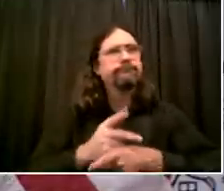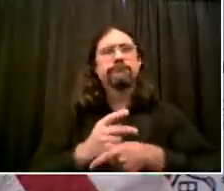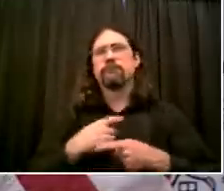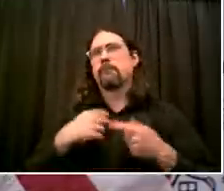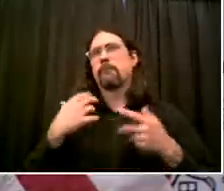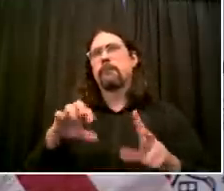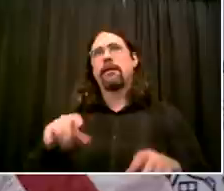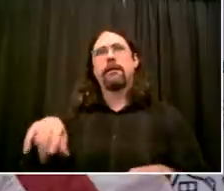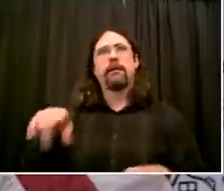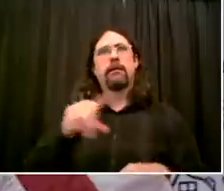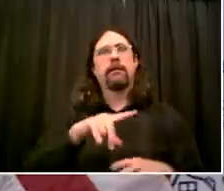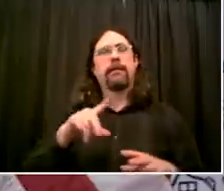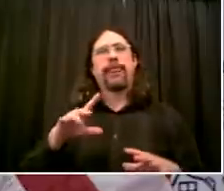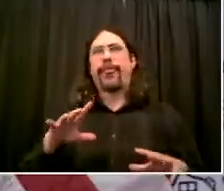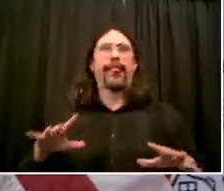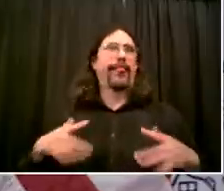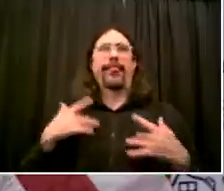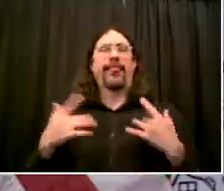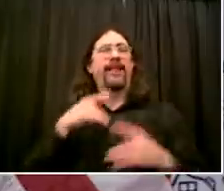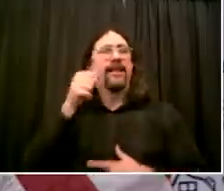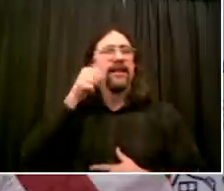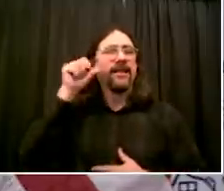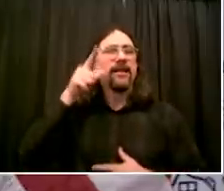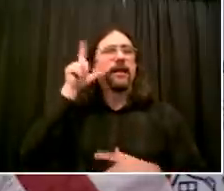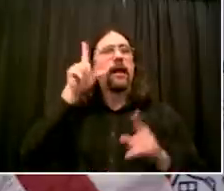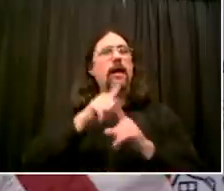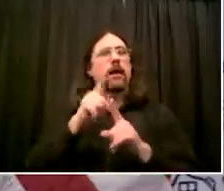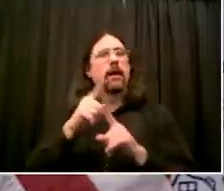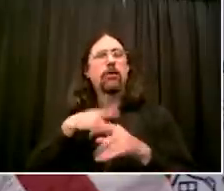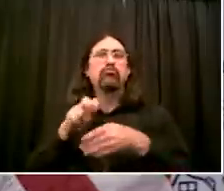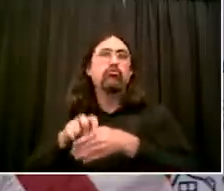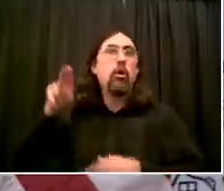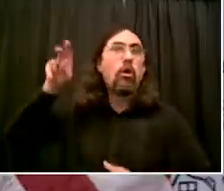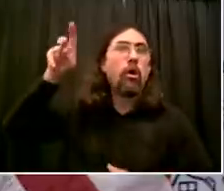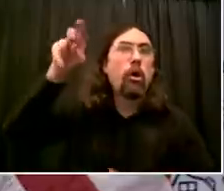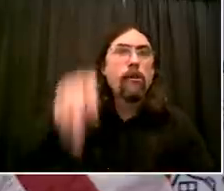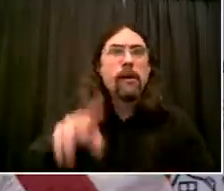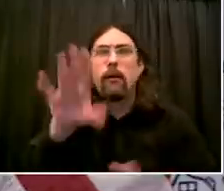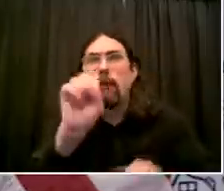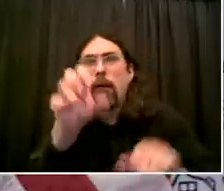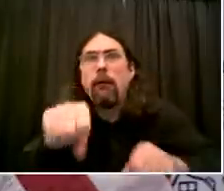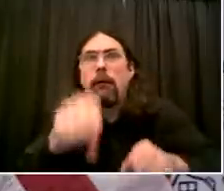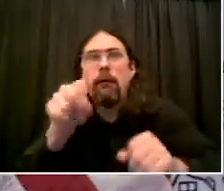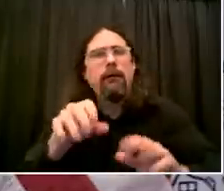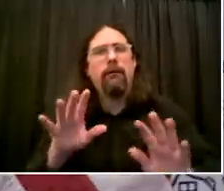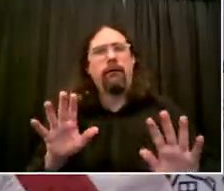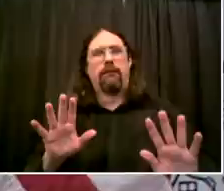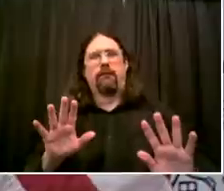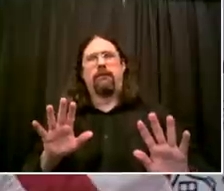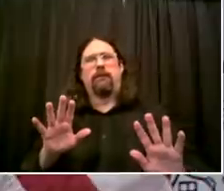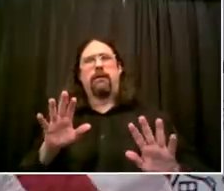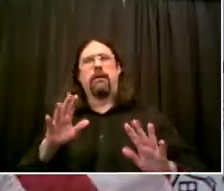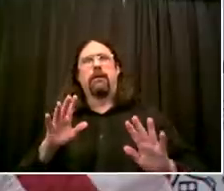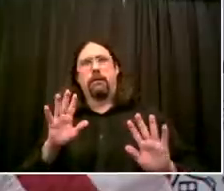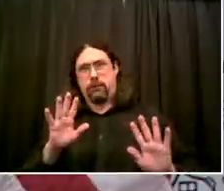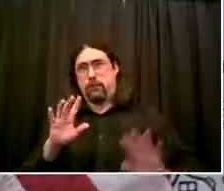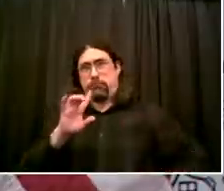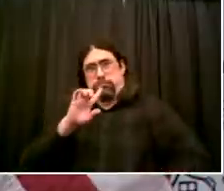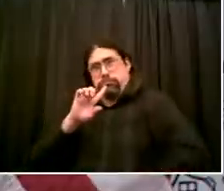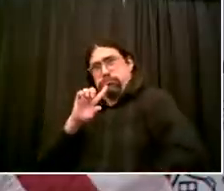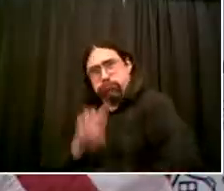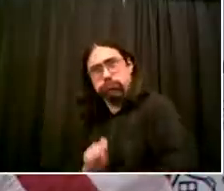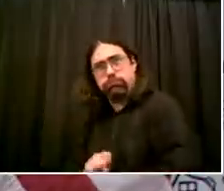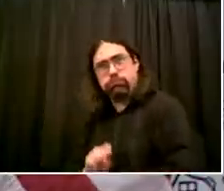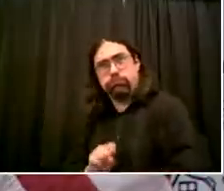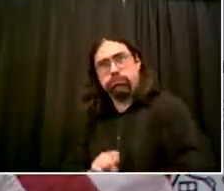have their expectations lowered rather than have them, you brought up high and then disappointed. But the fact is what we all wanted to do